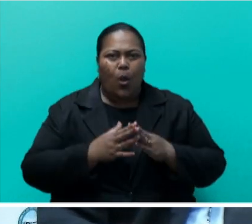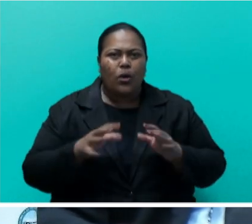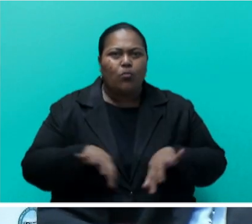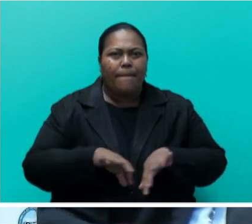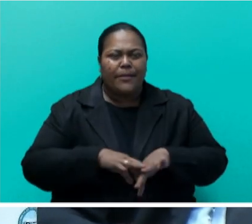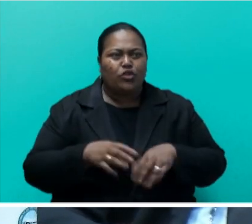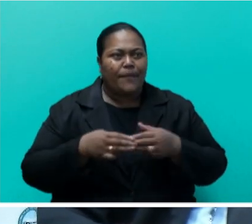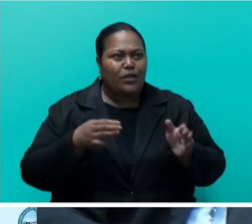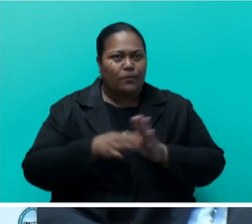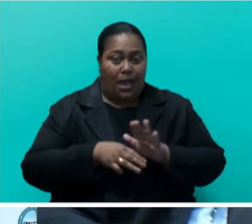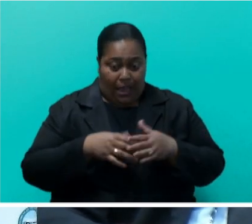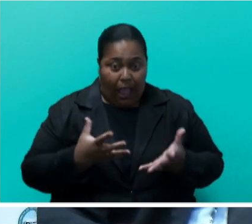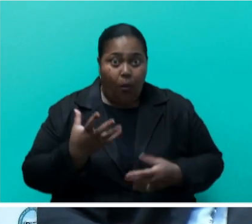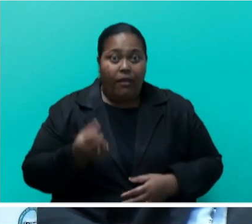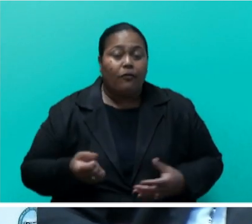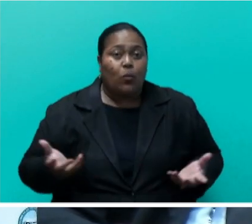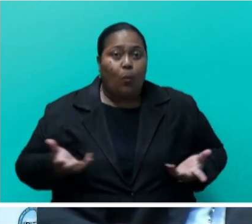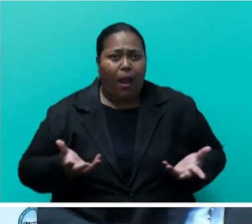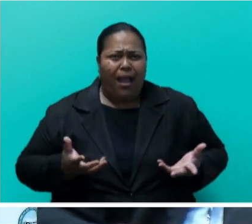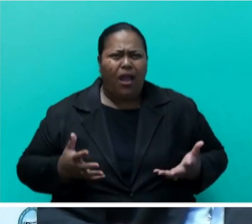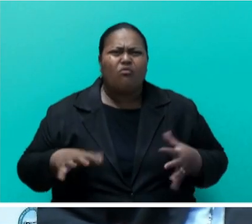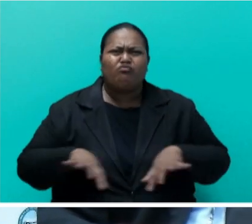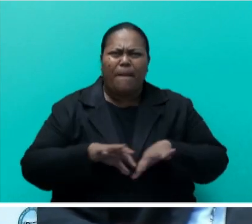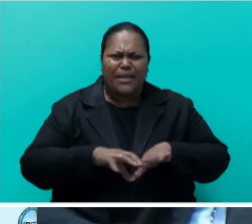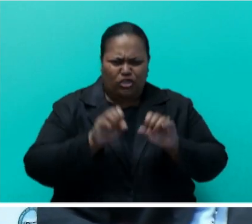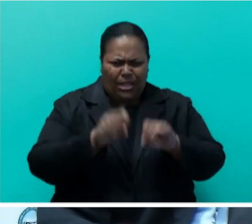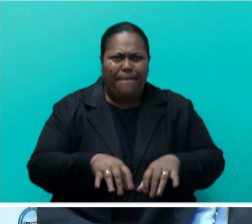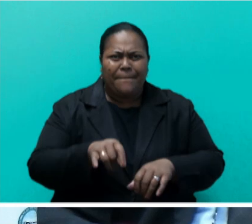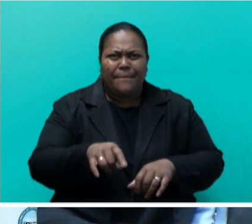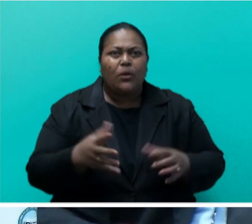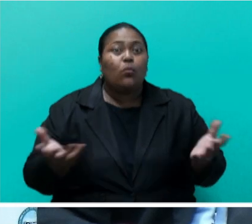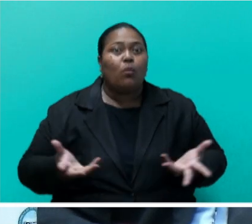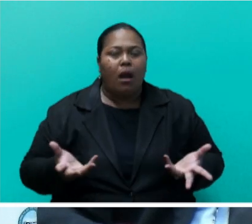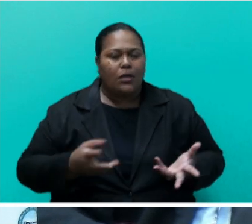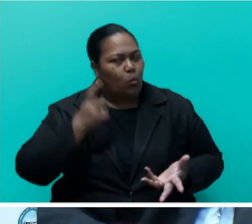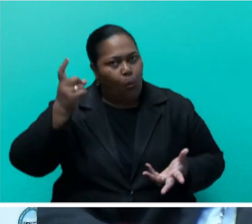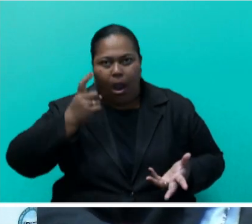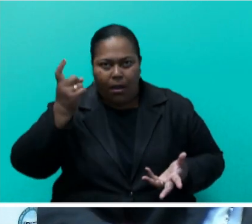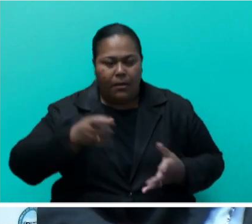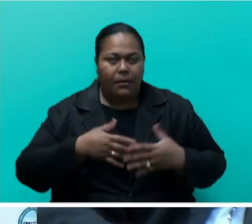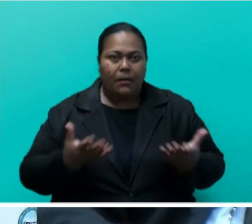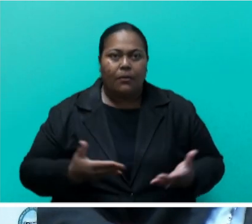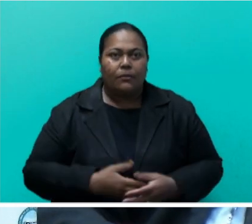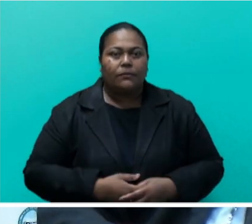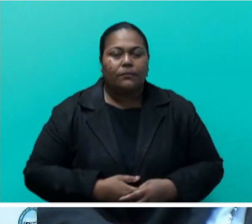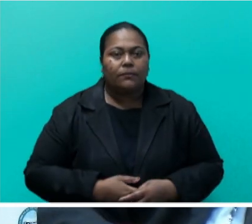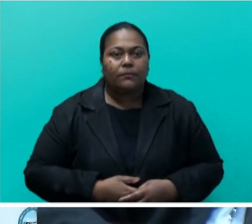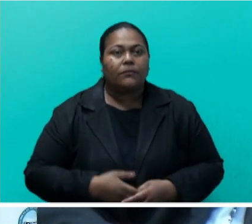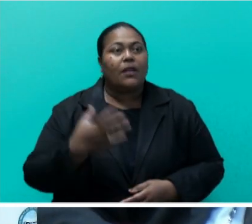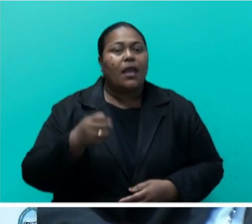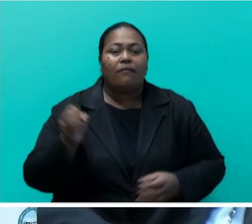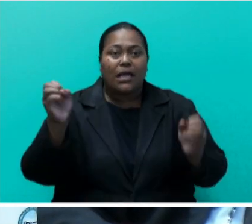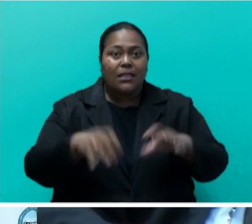The current location of the Singataka dump, Mr Speaker sir, poses really serious concerns. The current location has been a